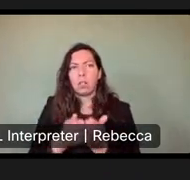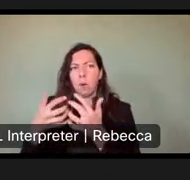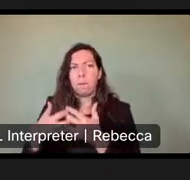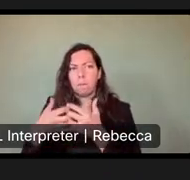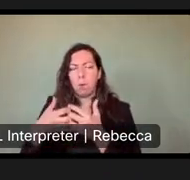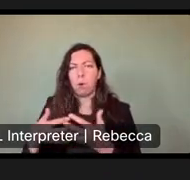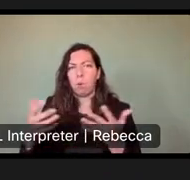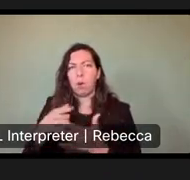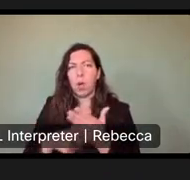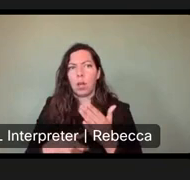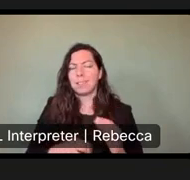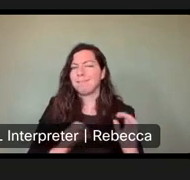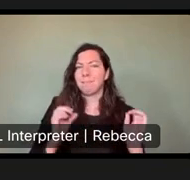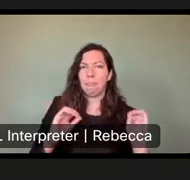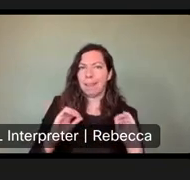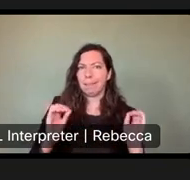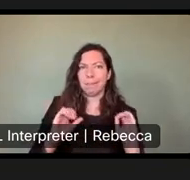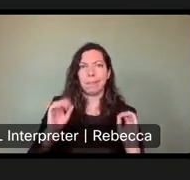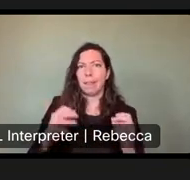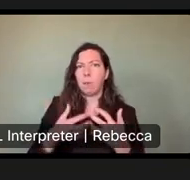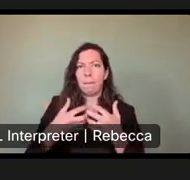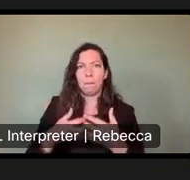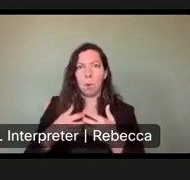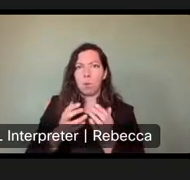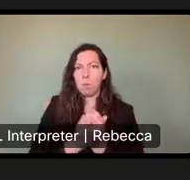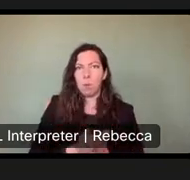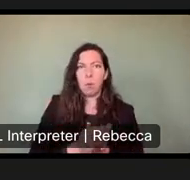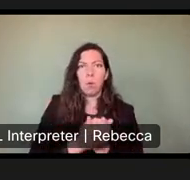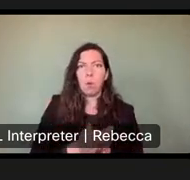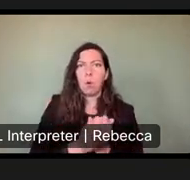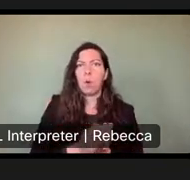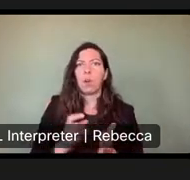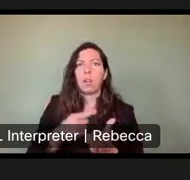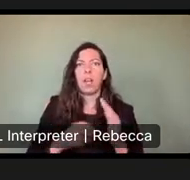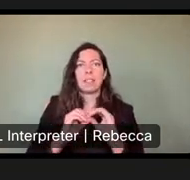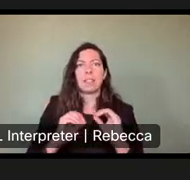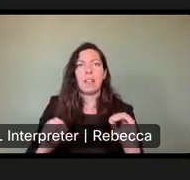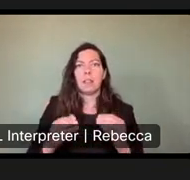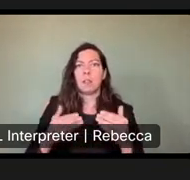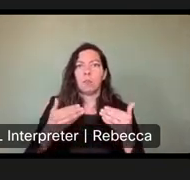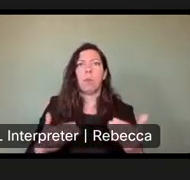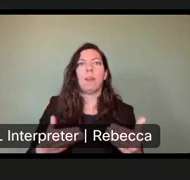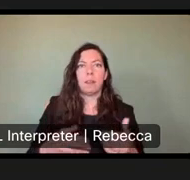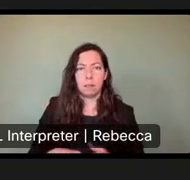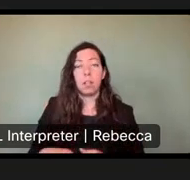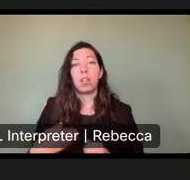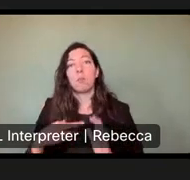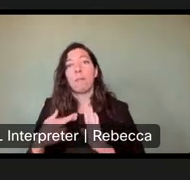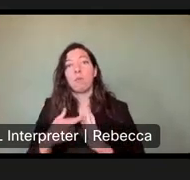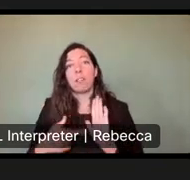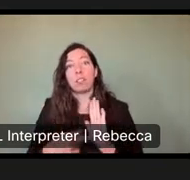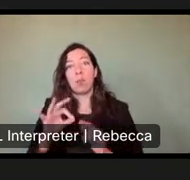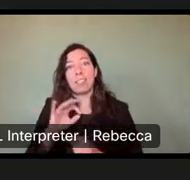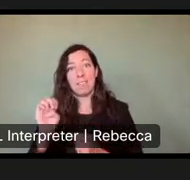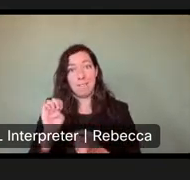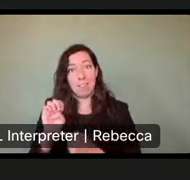vessel launch fee for motorized craft. Um, motorized craft a registration fee. And as